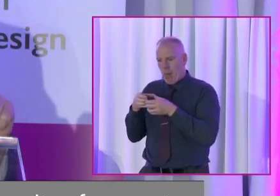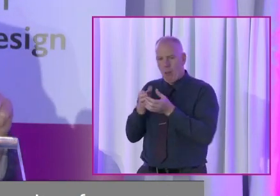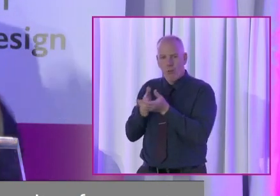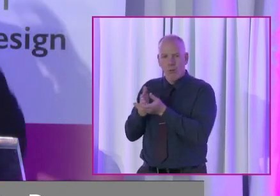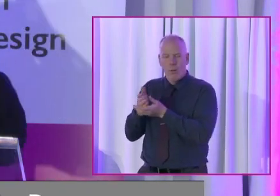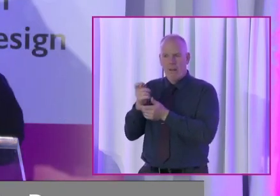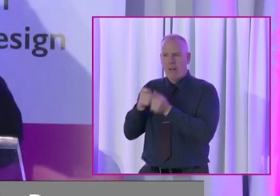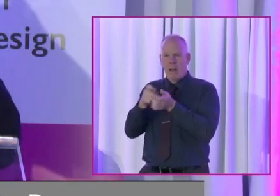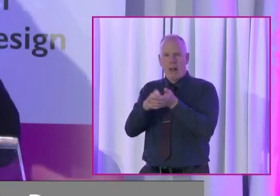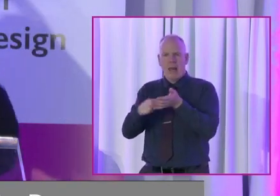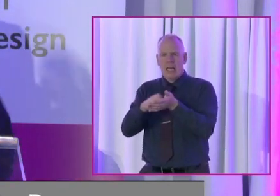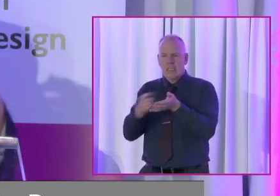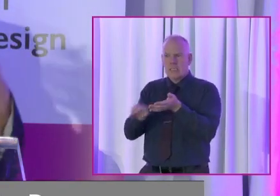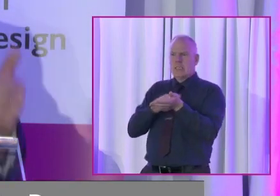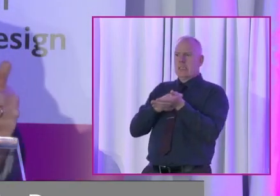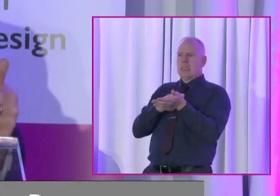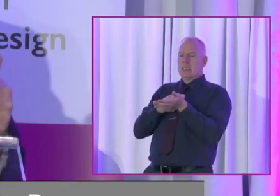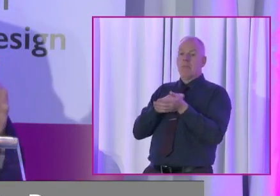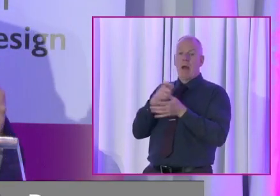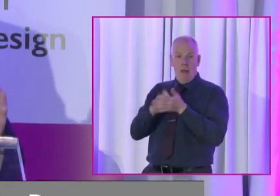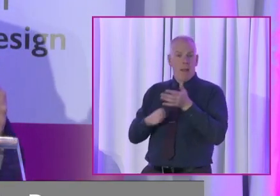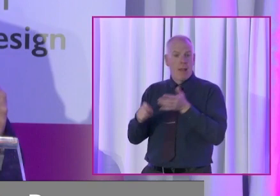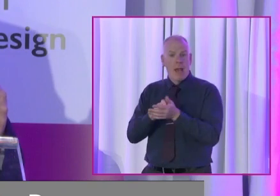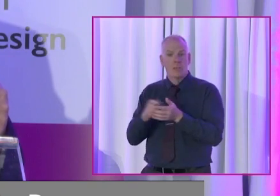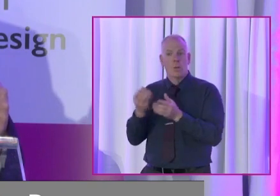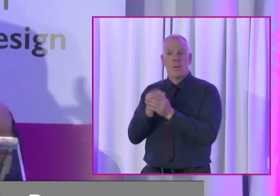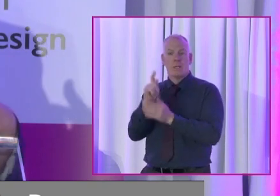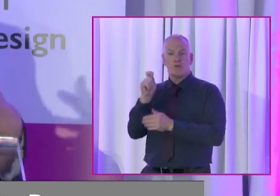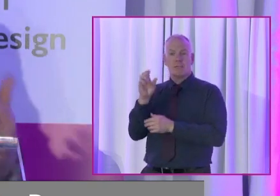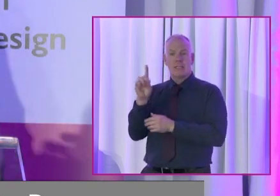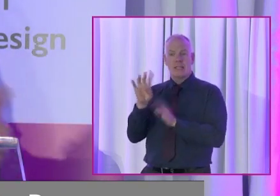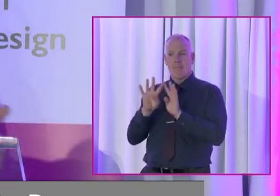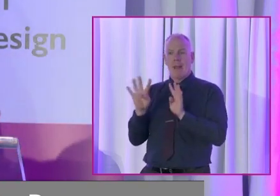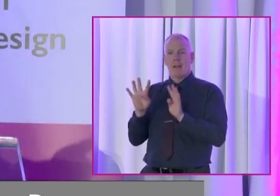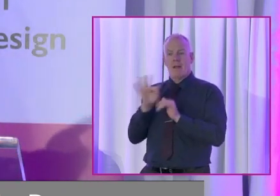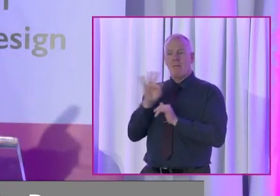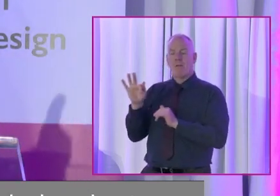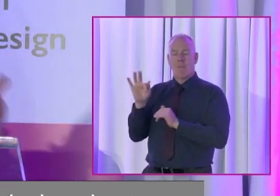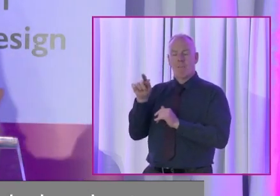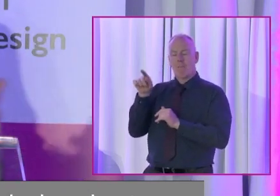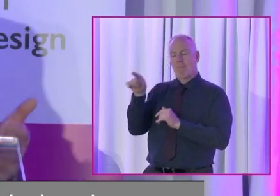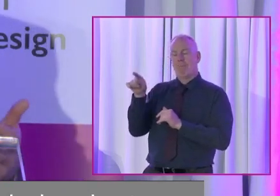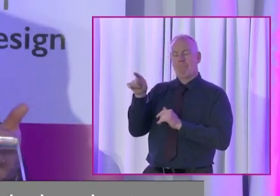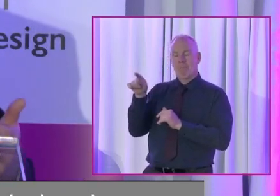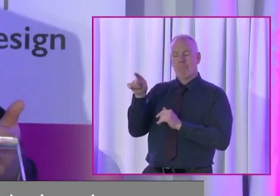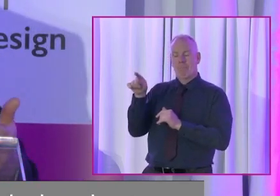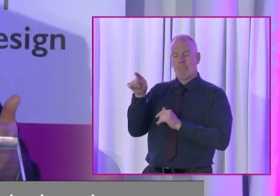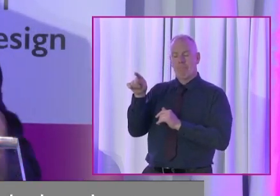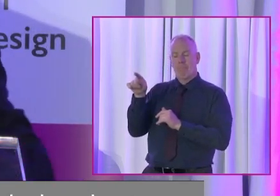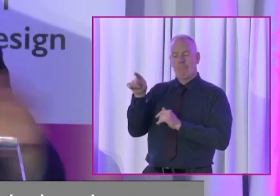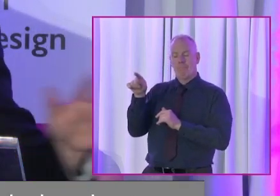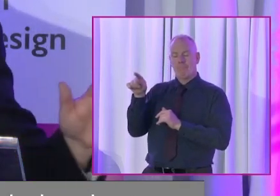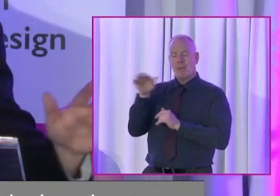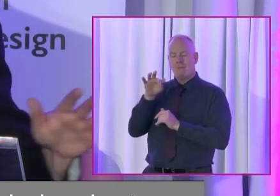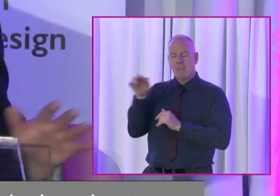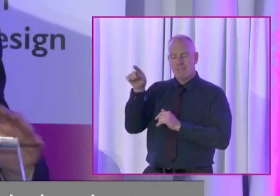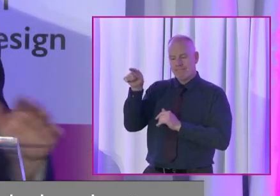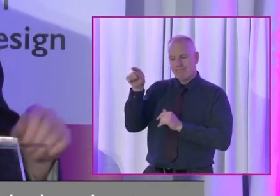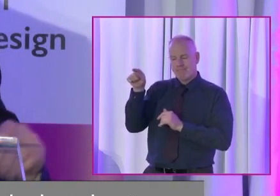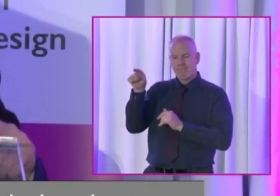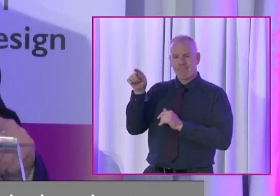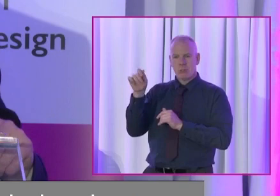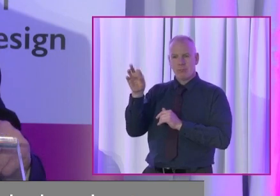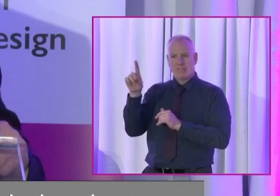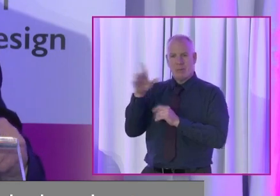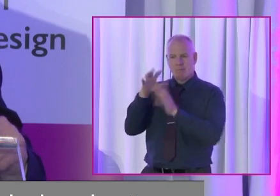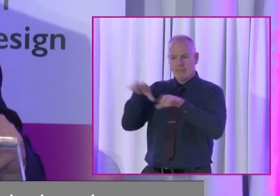I got elected, and I'm elected on the Trinity panel, Trinity graduates don't make contact with me at all. They